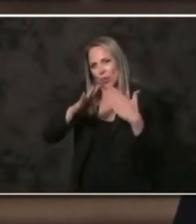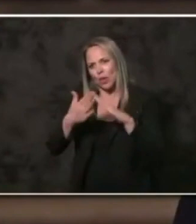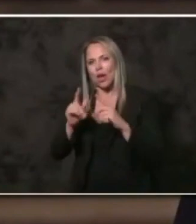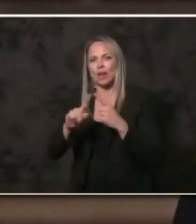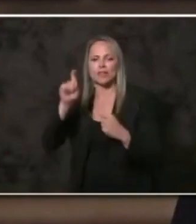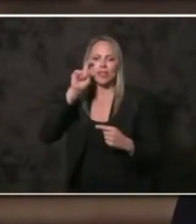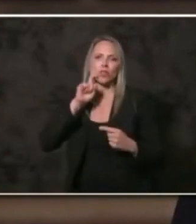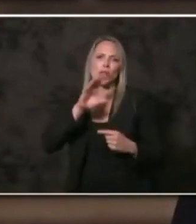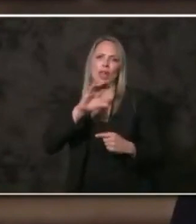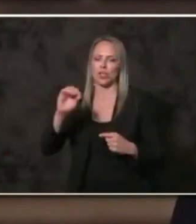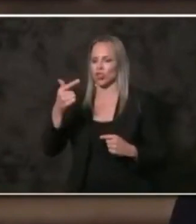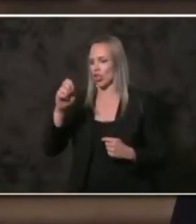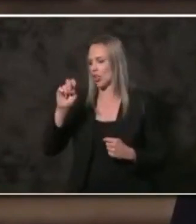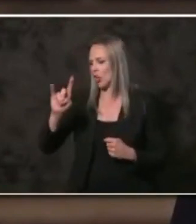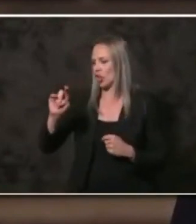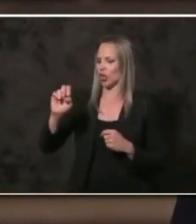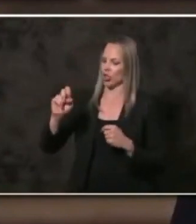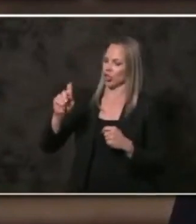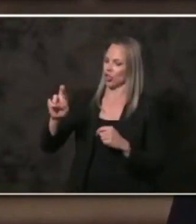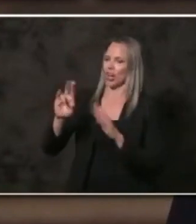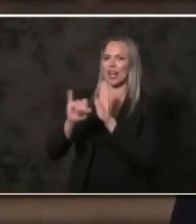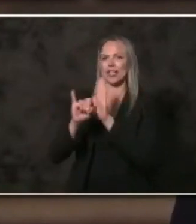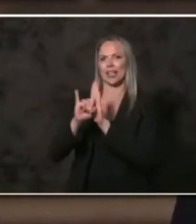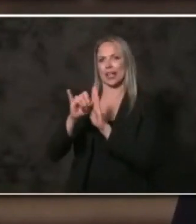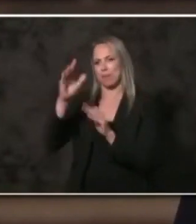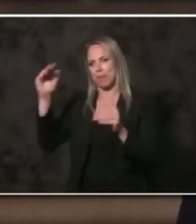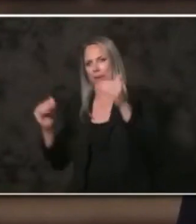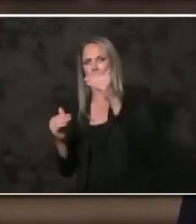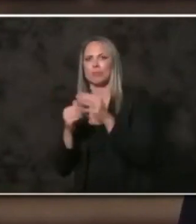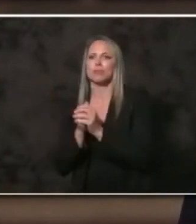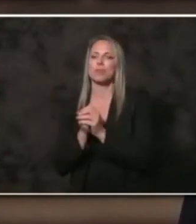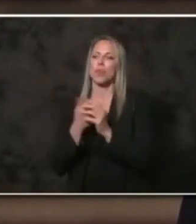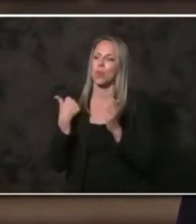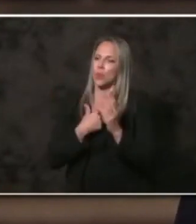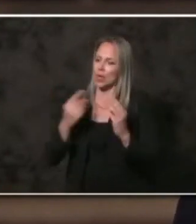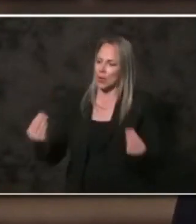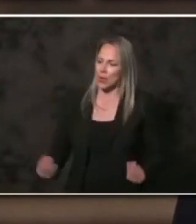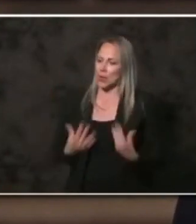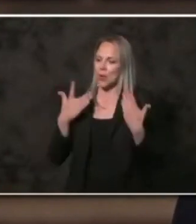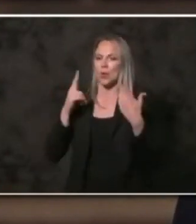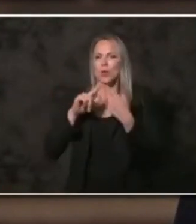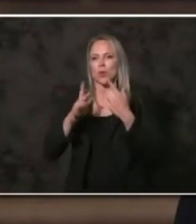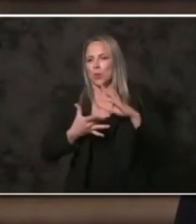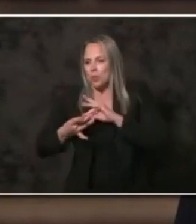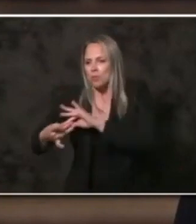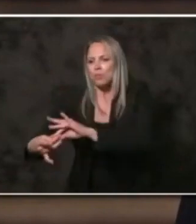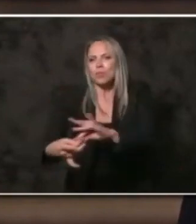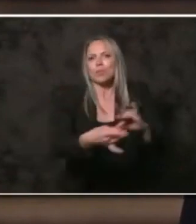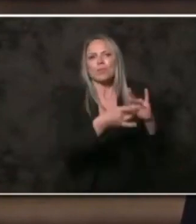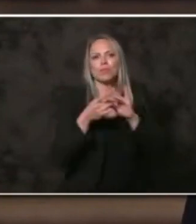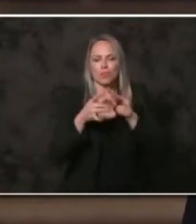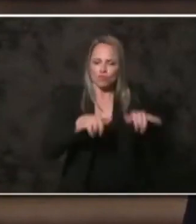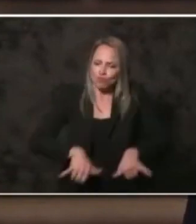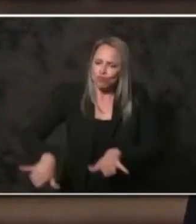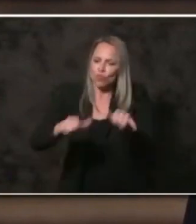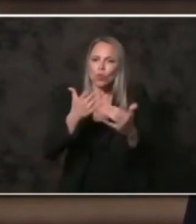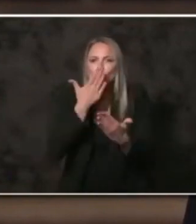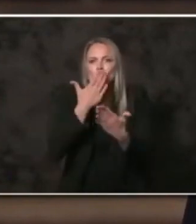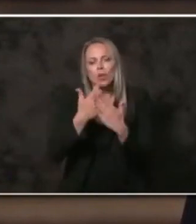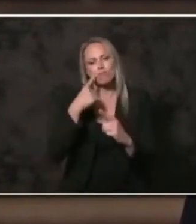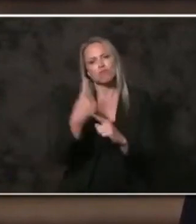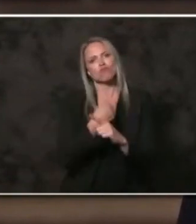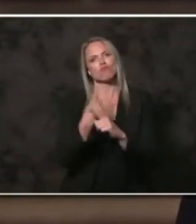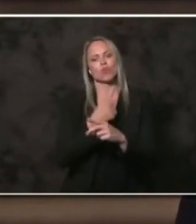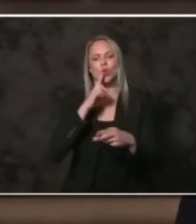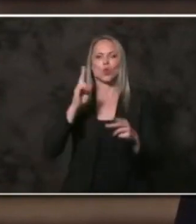sexual and gender identity minorities. Inspire us to siblinghood, common good, and correctly using